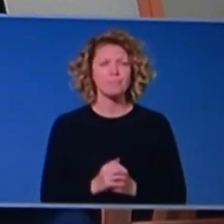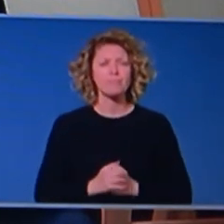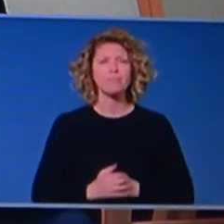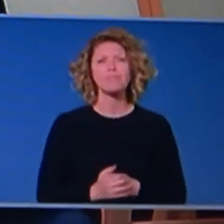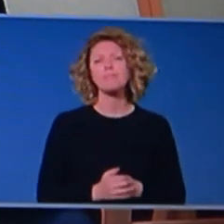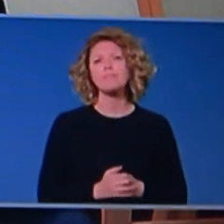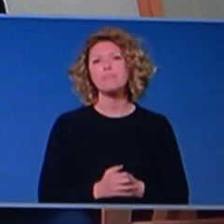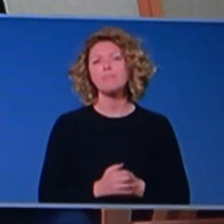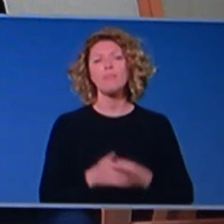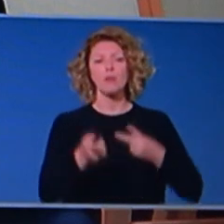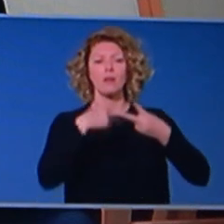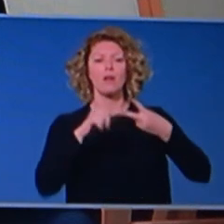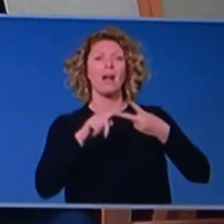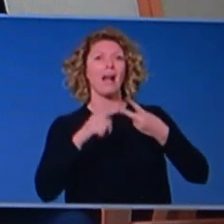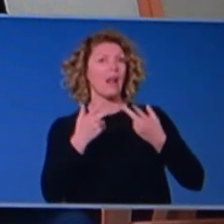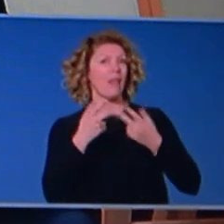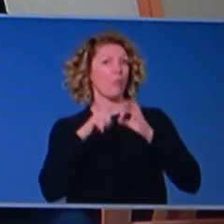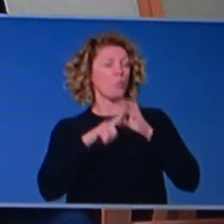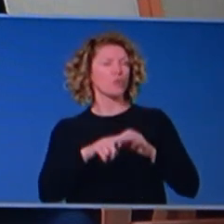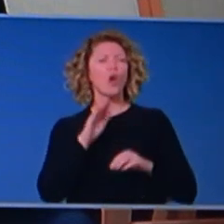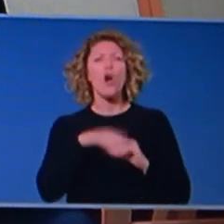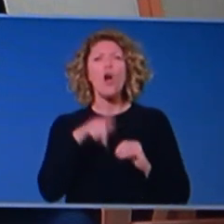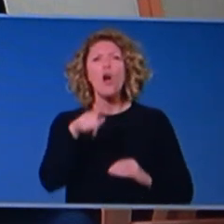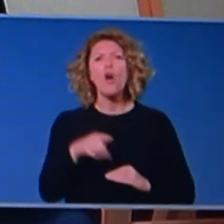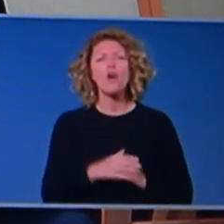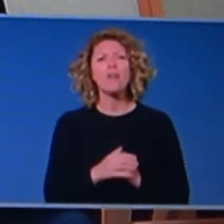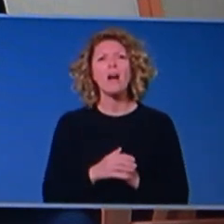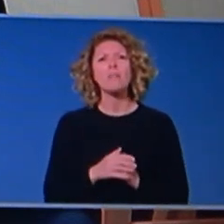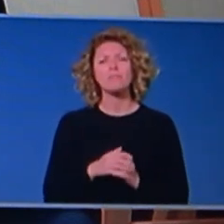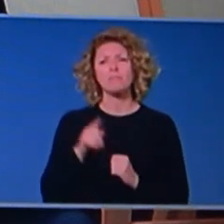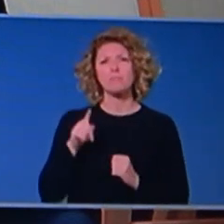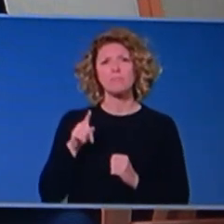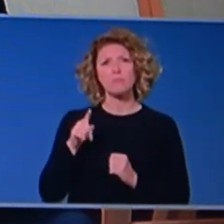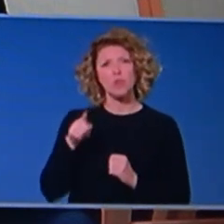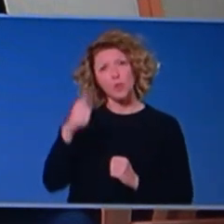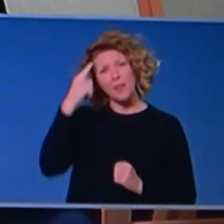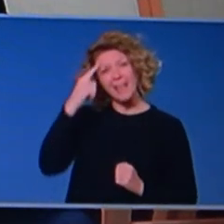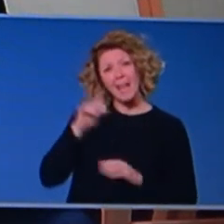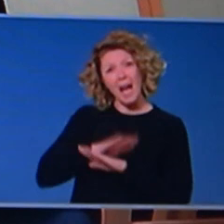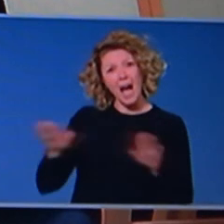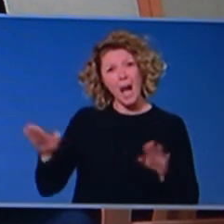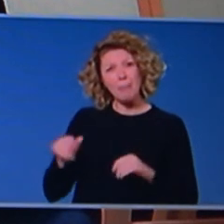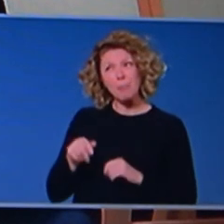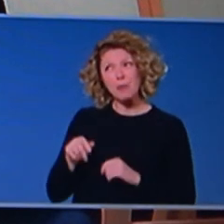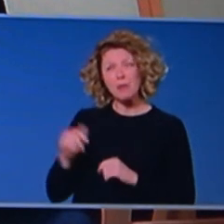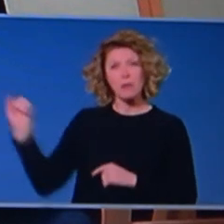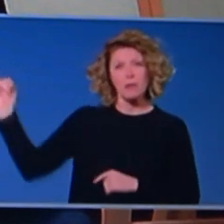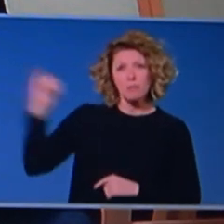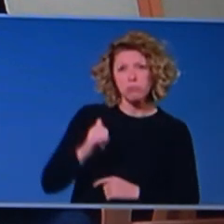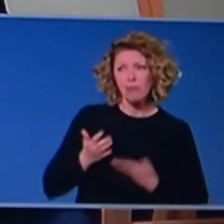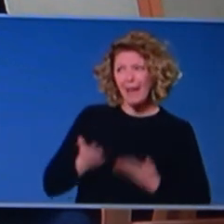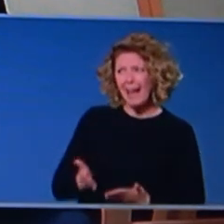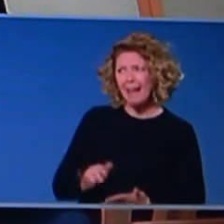border force agent thinking about? Is it the employment potential for the NRL? Is it other compassionate grounds?